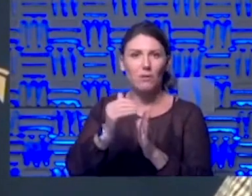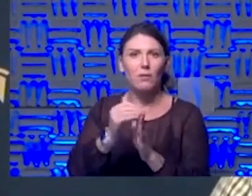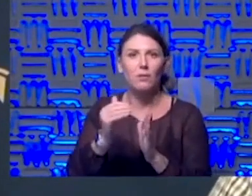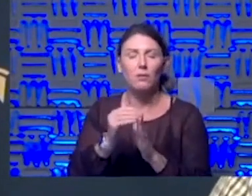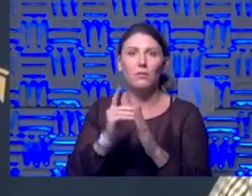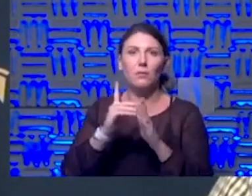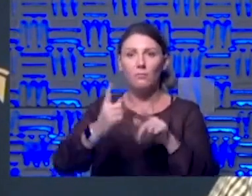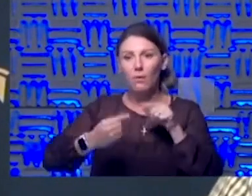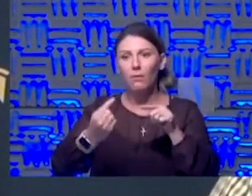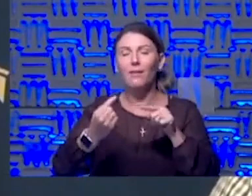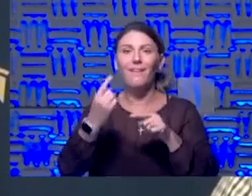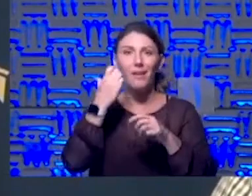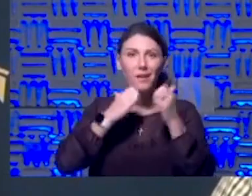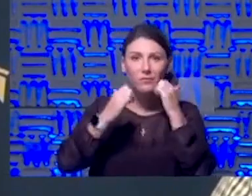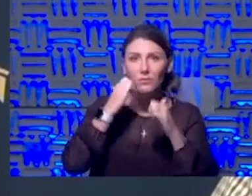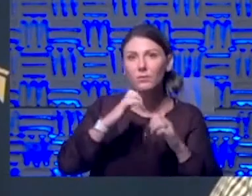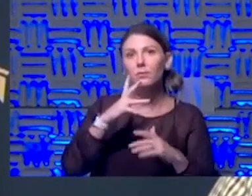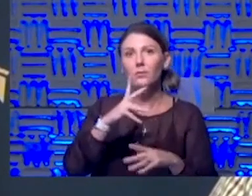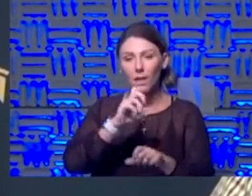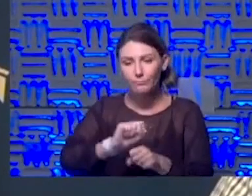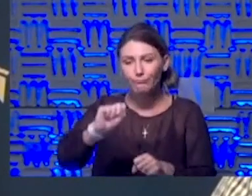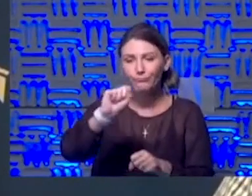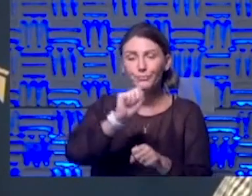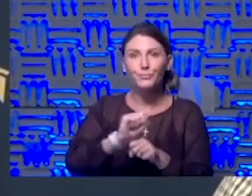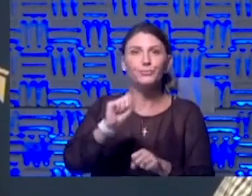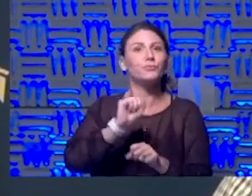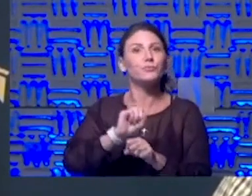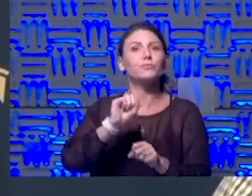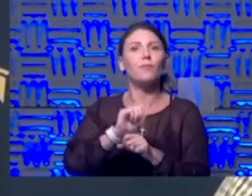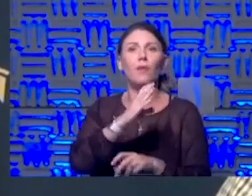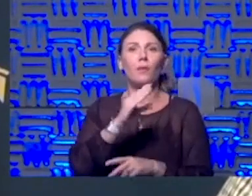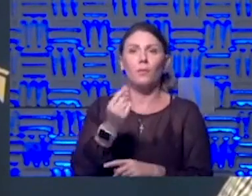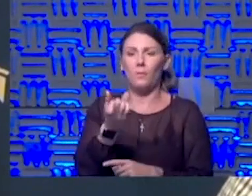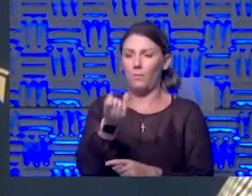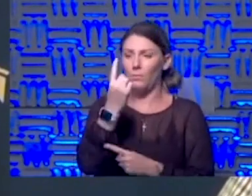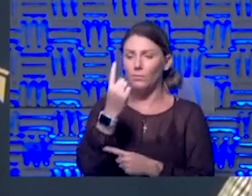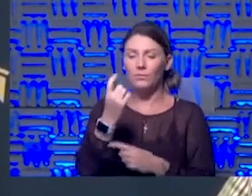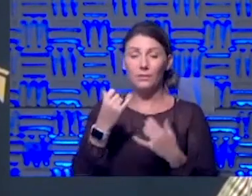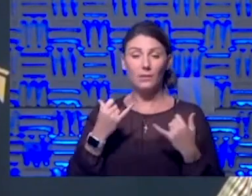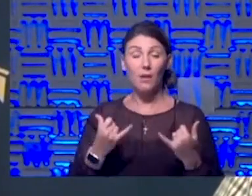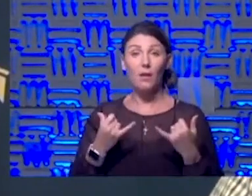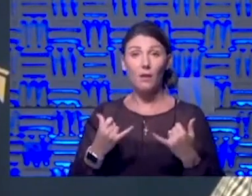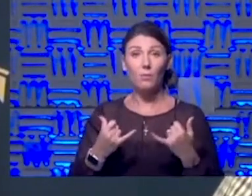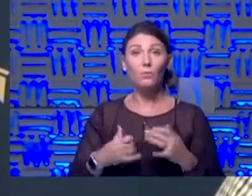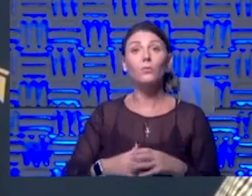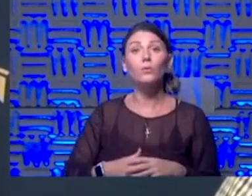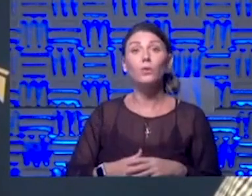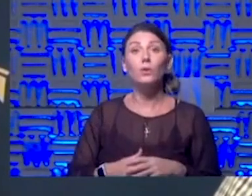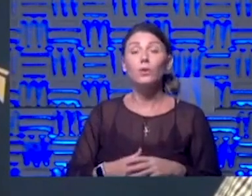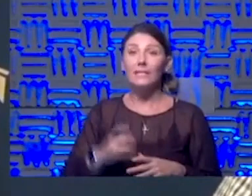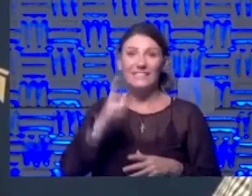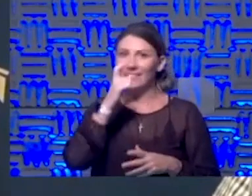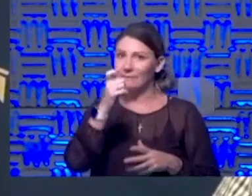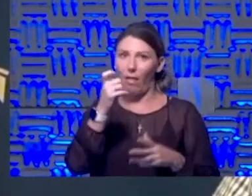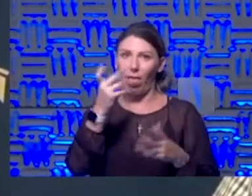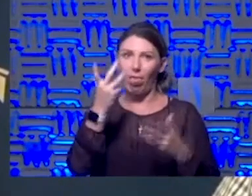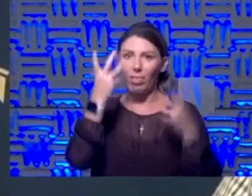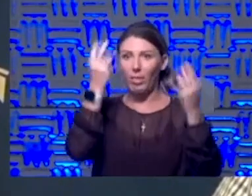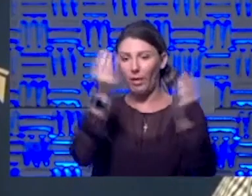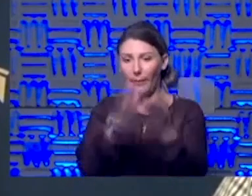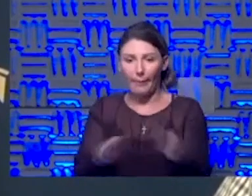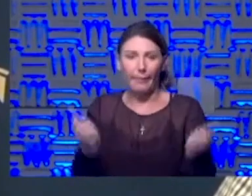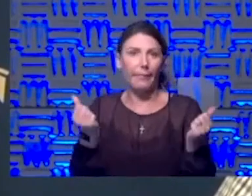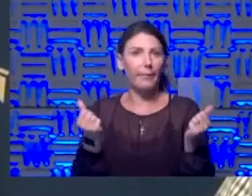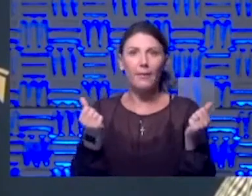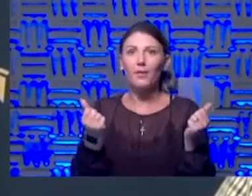every day, we're working very hard. And I think we kind of understand now that this is not going away. And this is something that